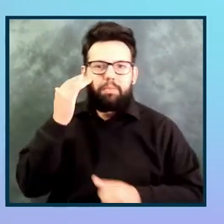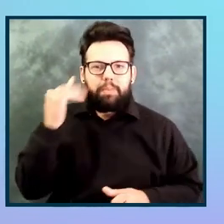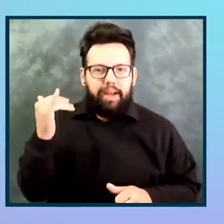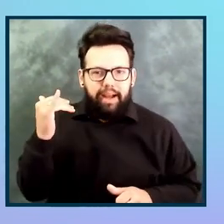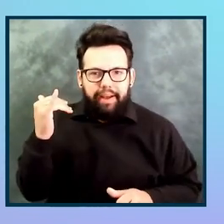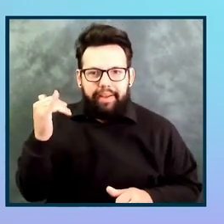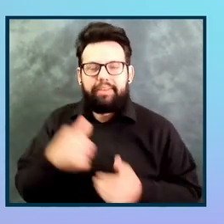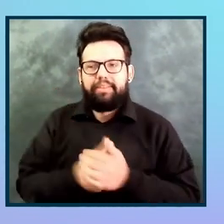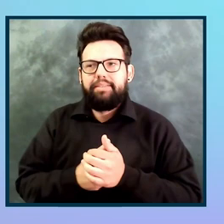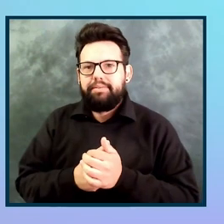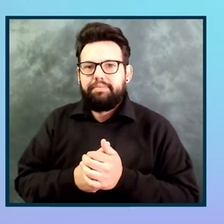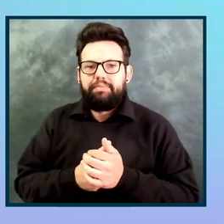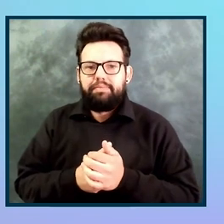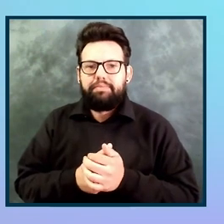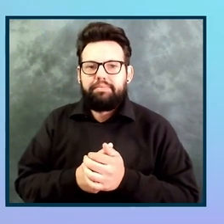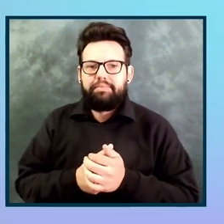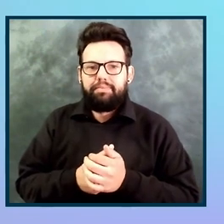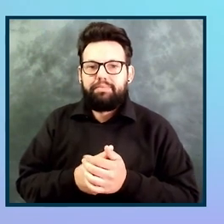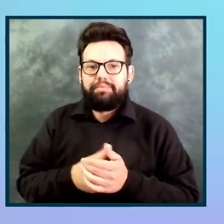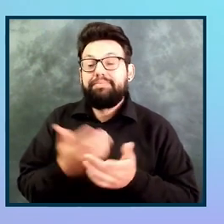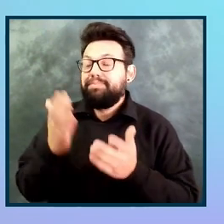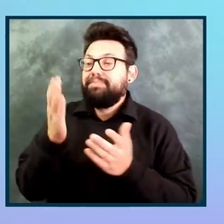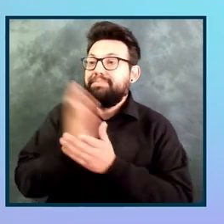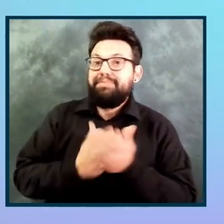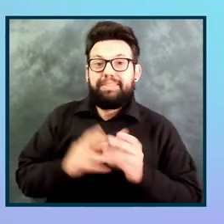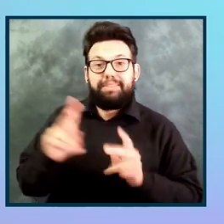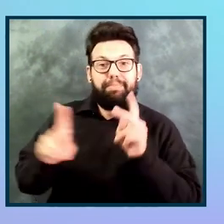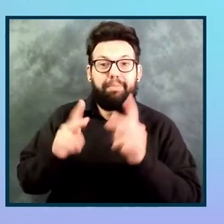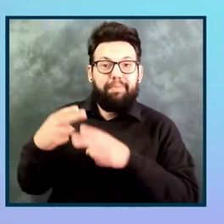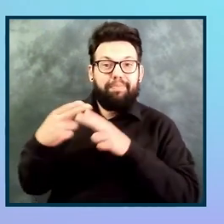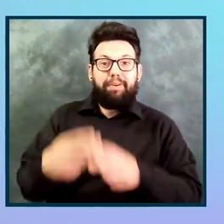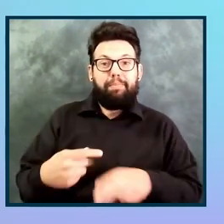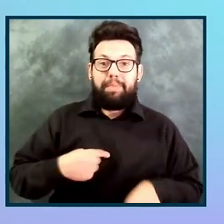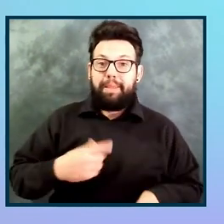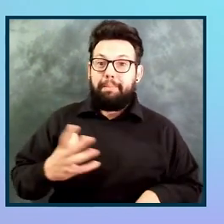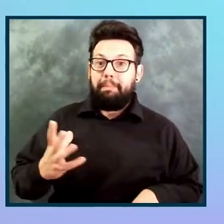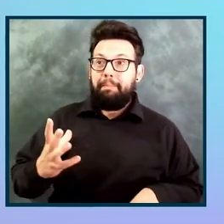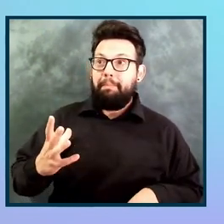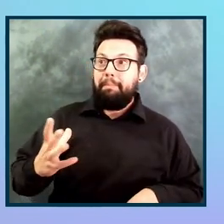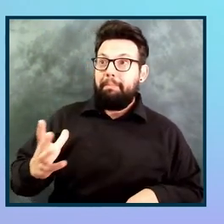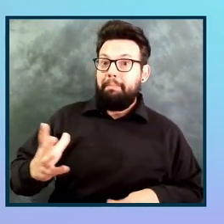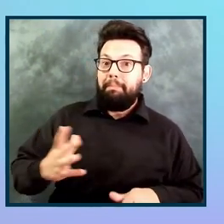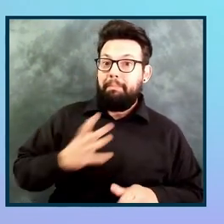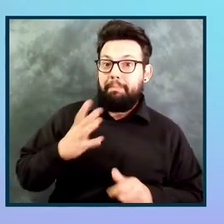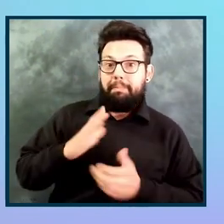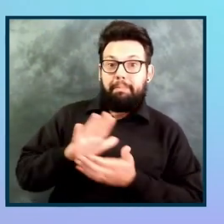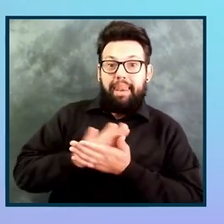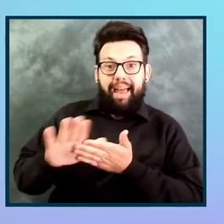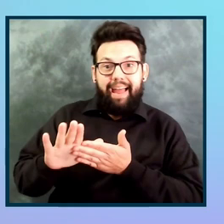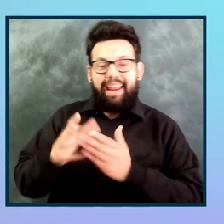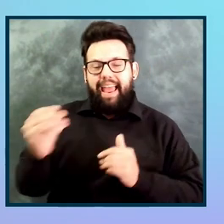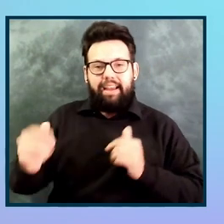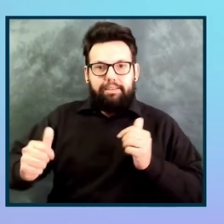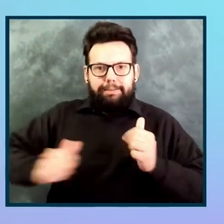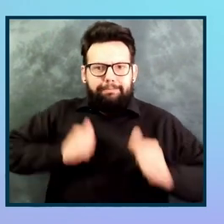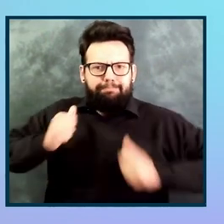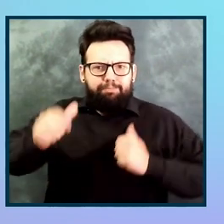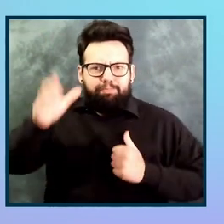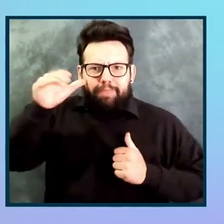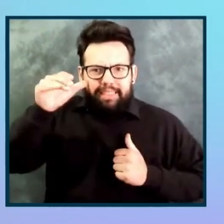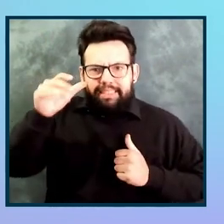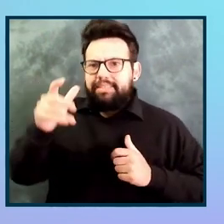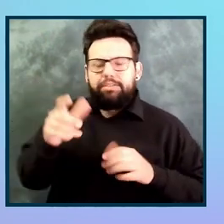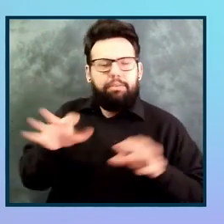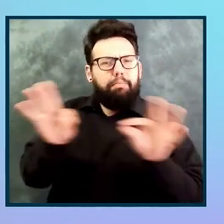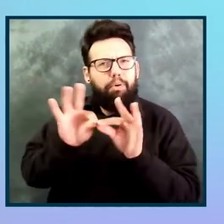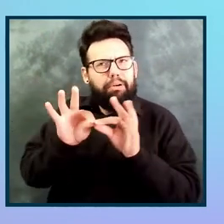relentless. You know, keep that goal at the front of your mind. know, keep the goal in mind. Make sure people are aware of what's needed, when it's